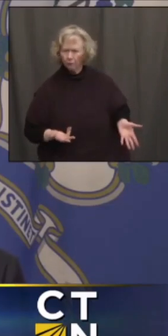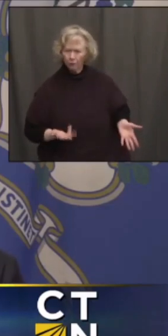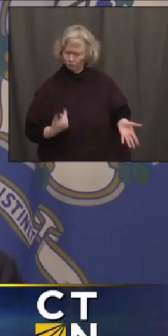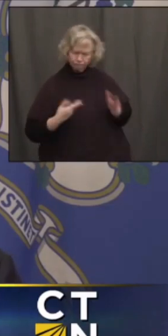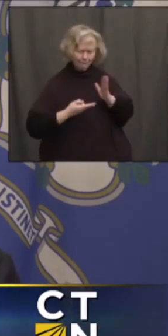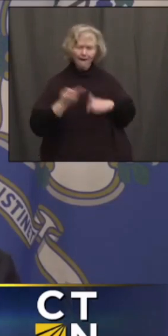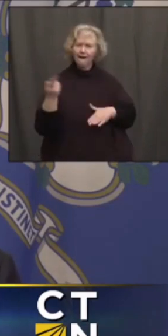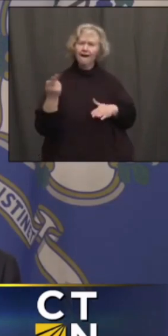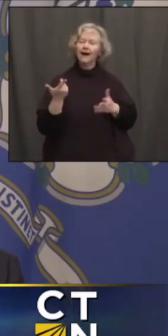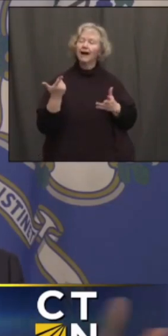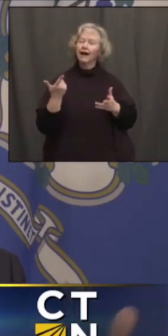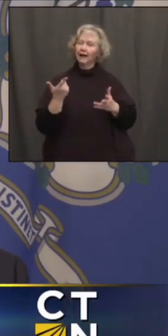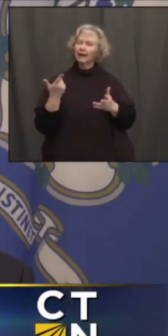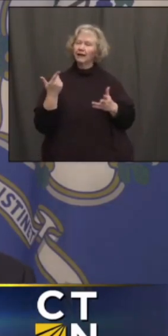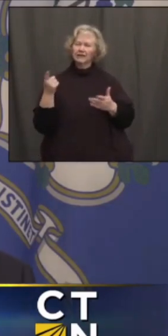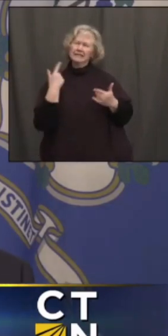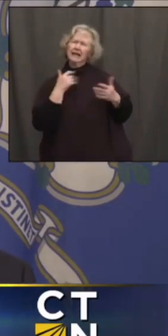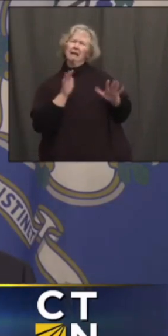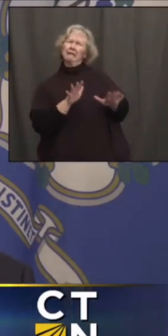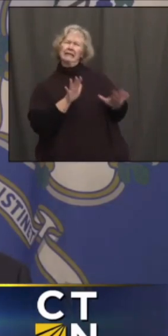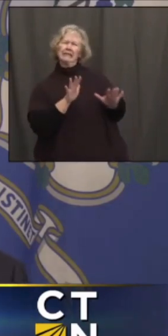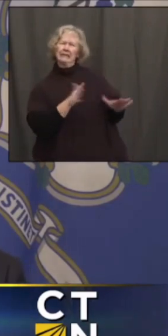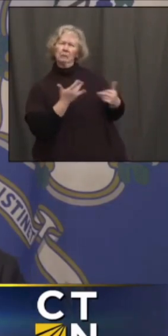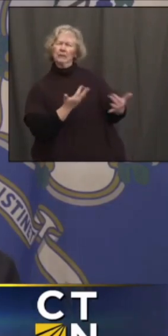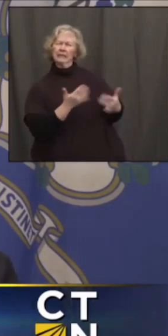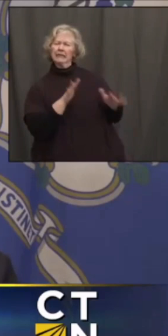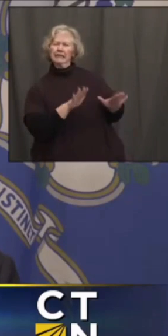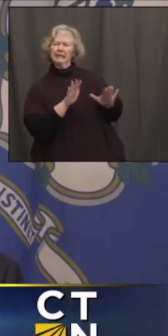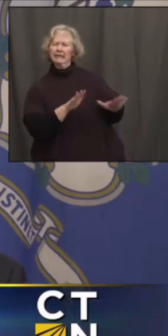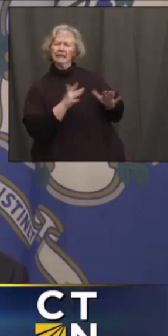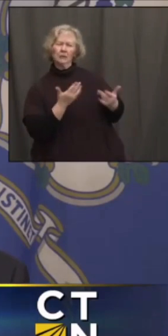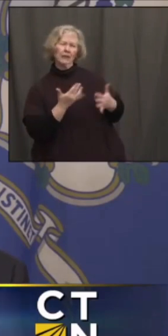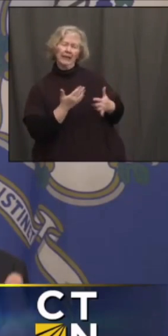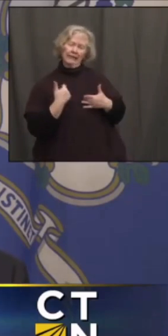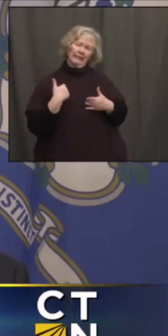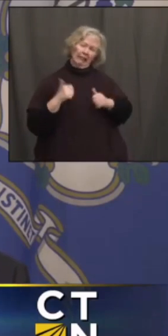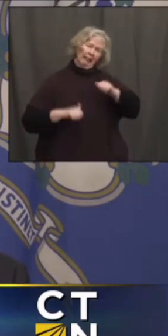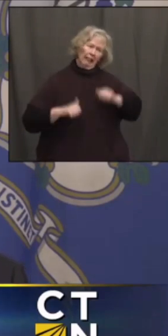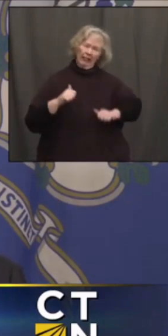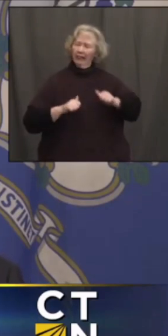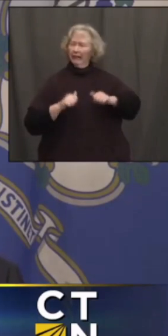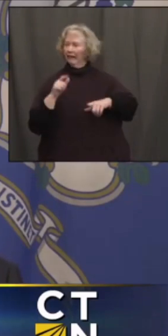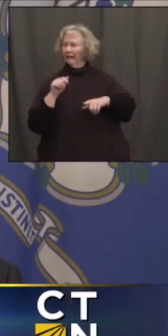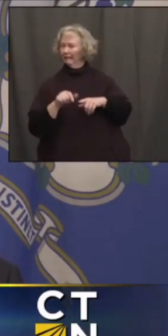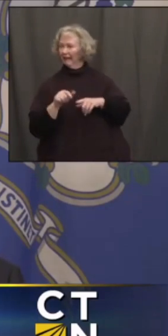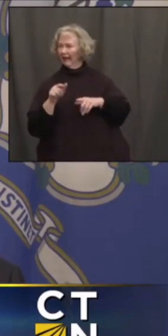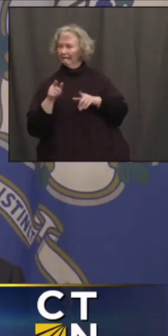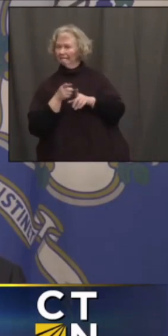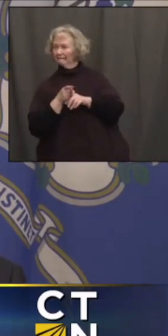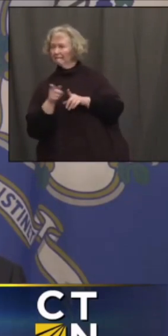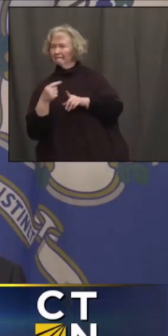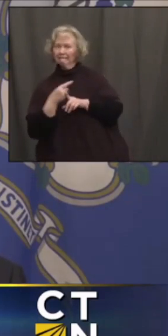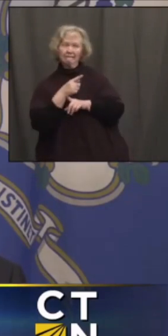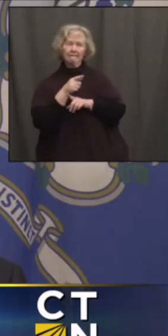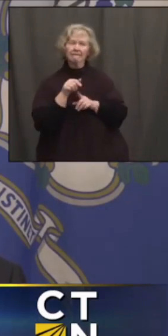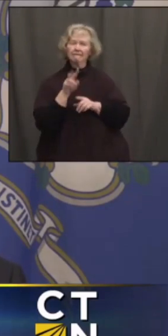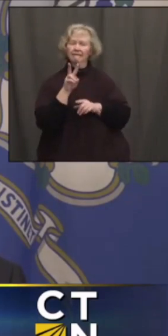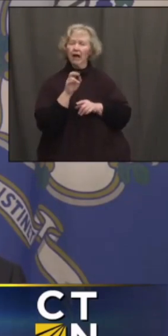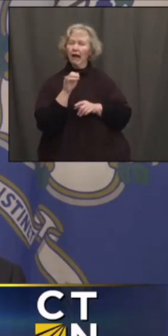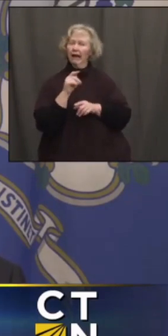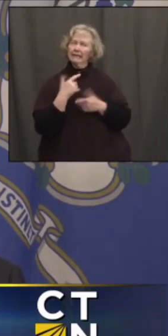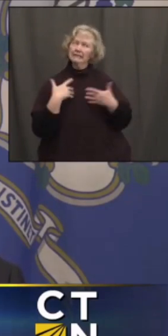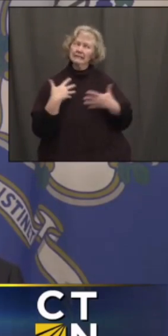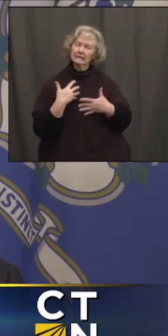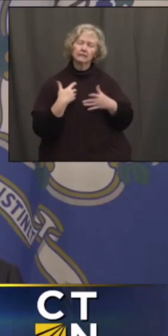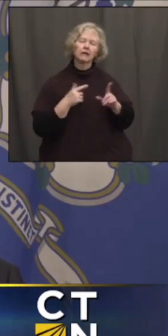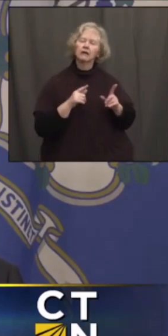great why not wait, why not wait. You know, there are variants we don't know exactly. We could wait. But I think there is general